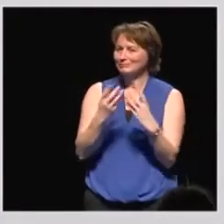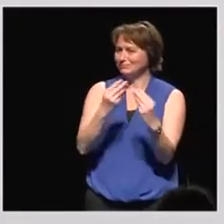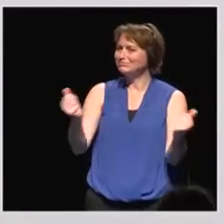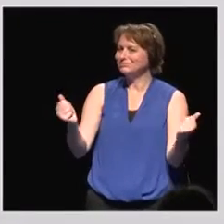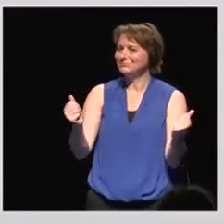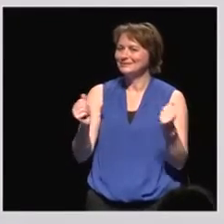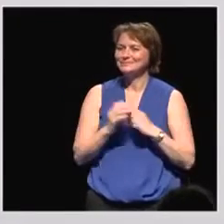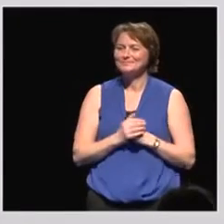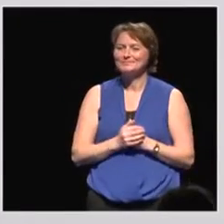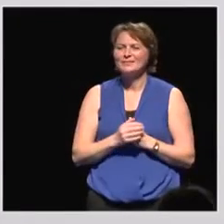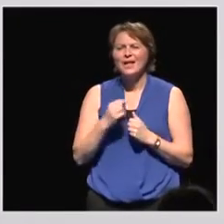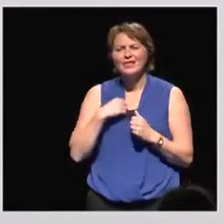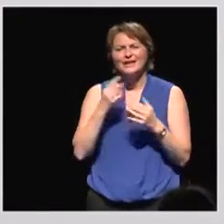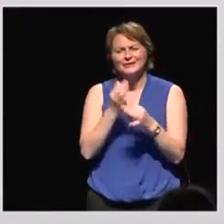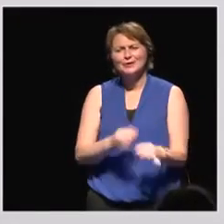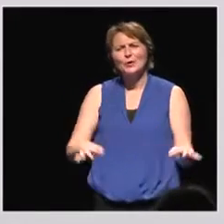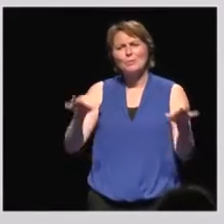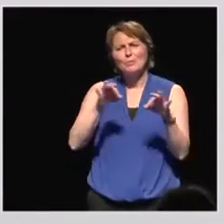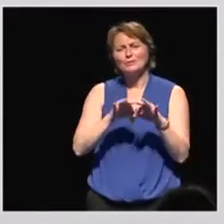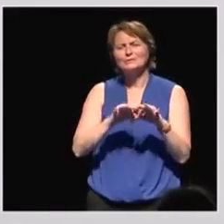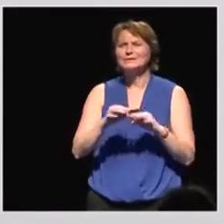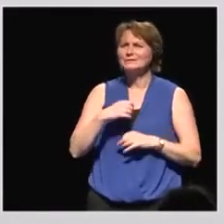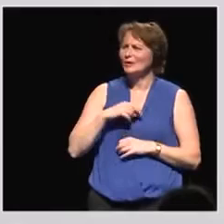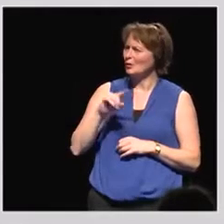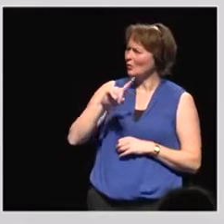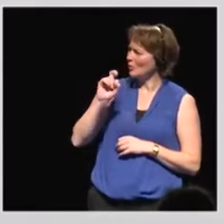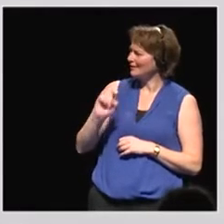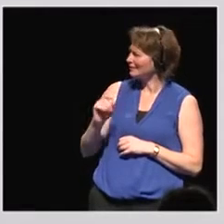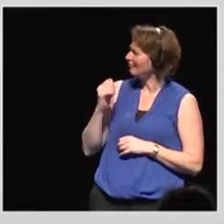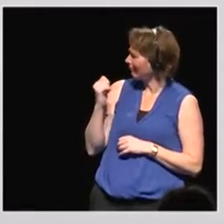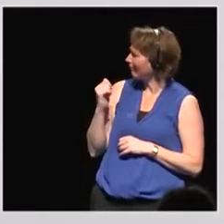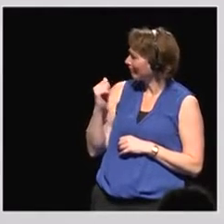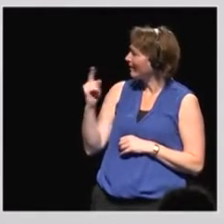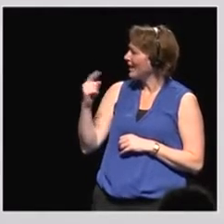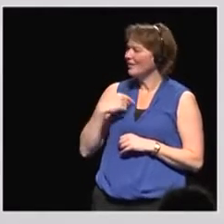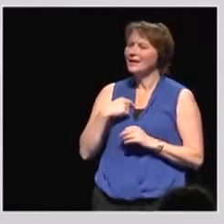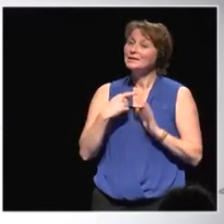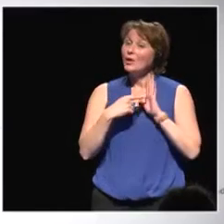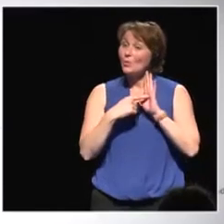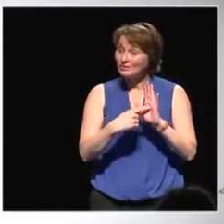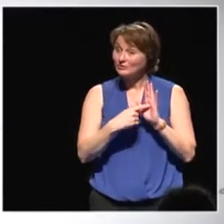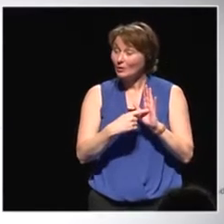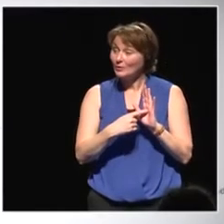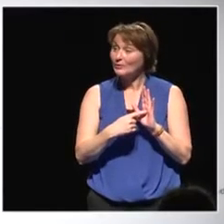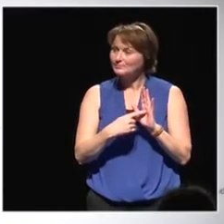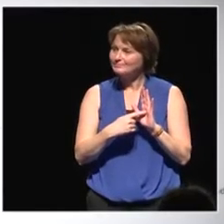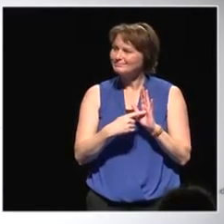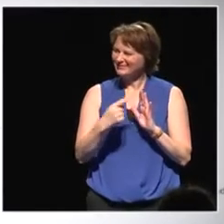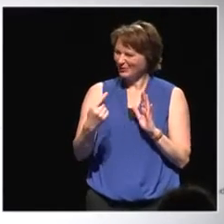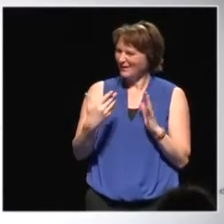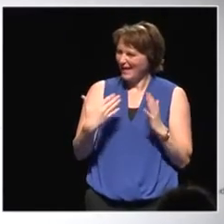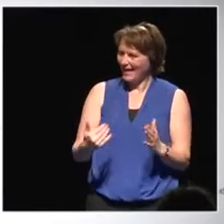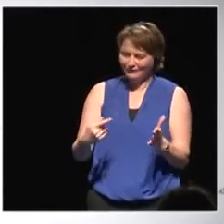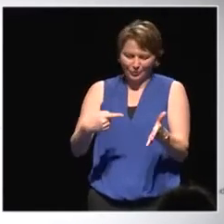to, why these questions were so good ones, is also that it really shows that the principles,